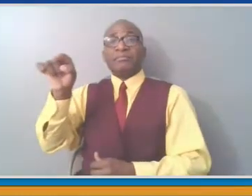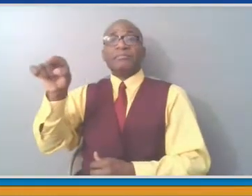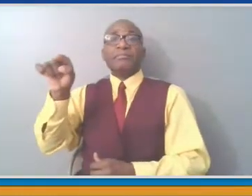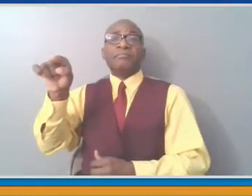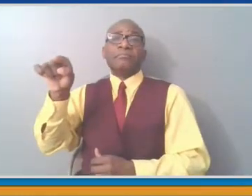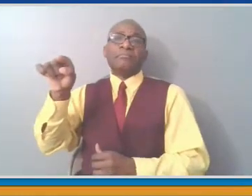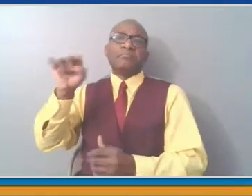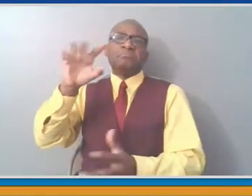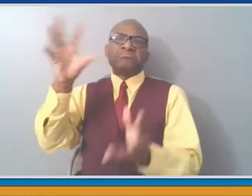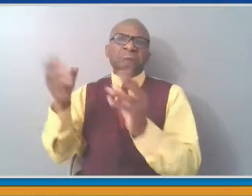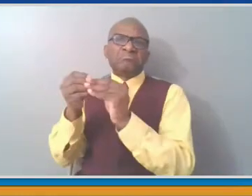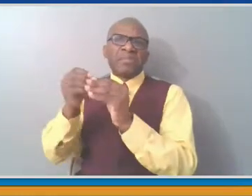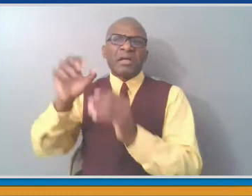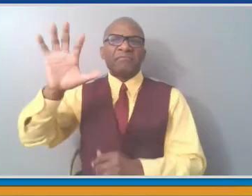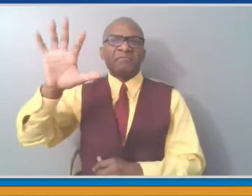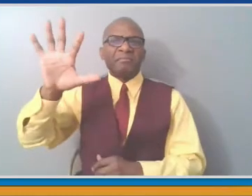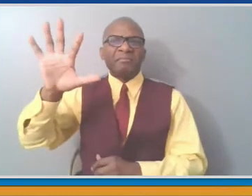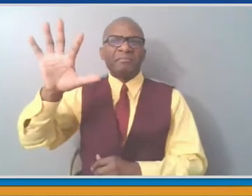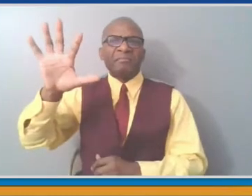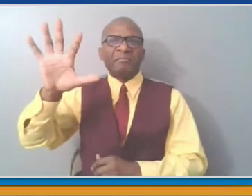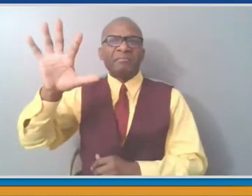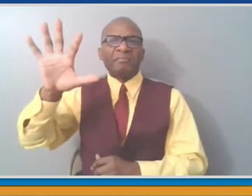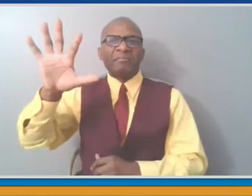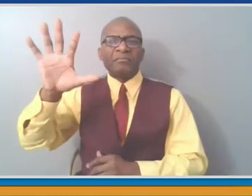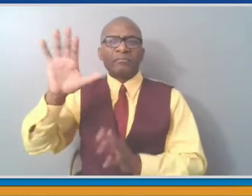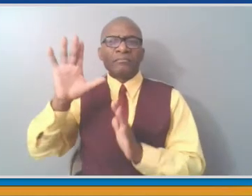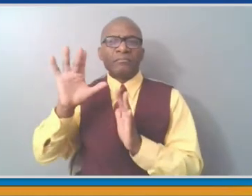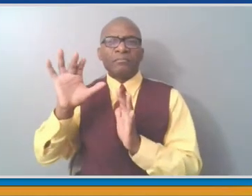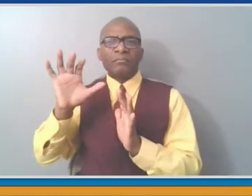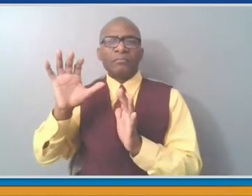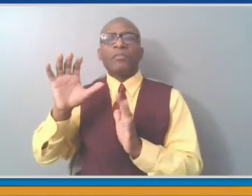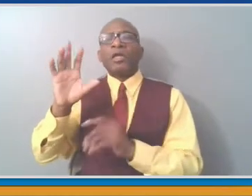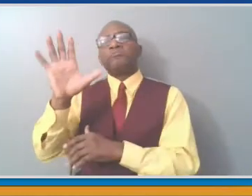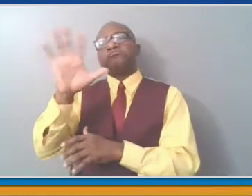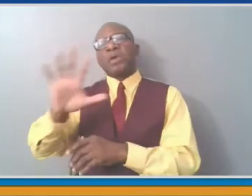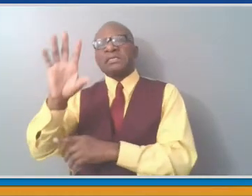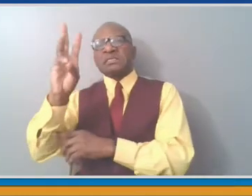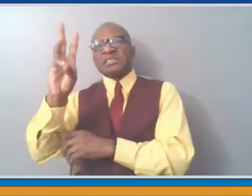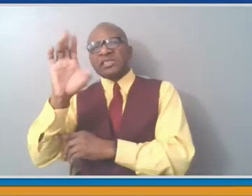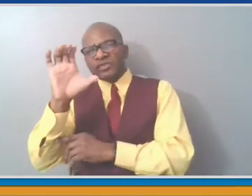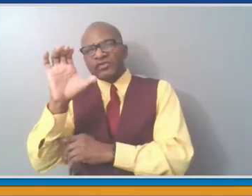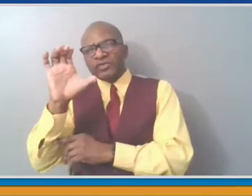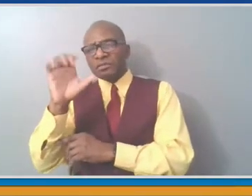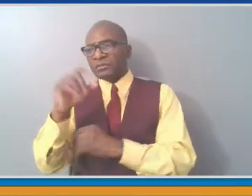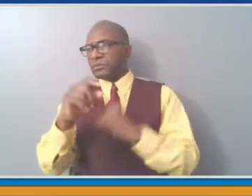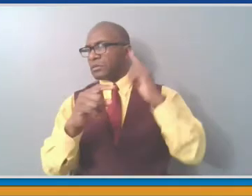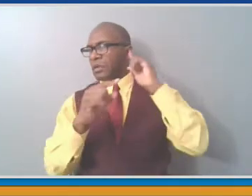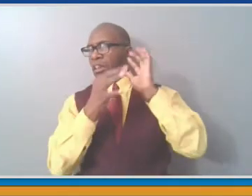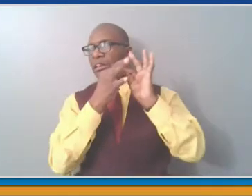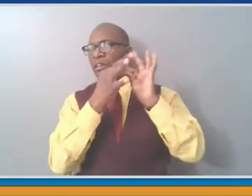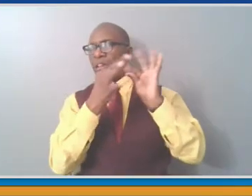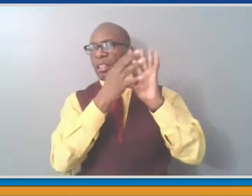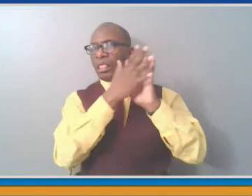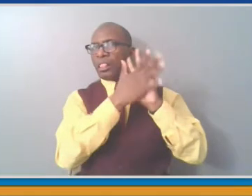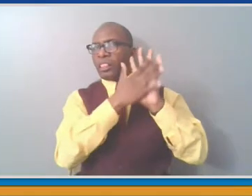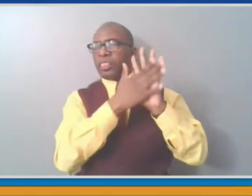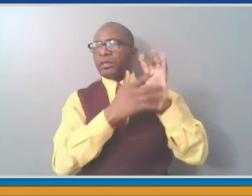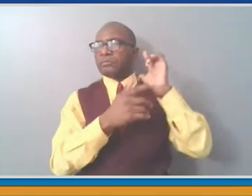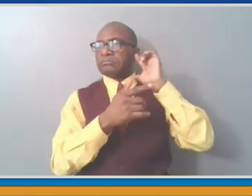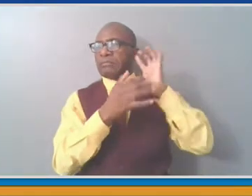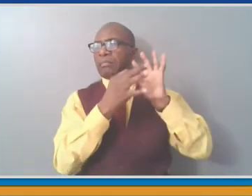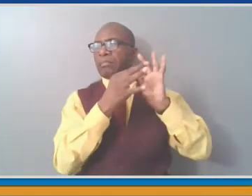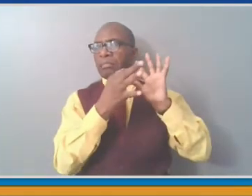at the gymnasium at the Westchester Community College on the Greenberg-Mount Pleasant border. And the combination of those two clinics is